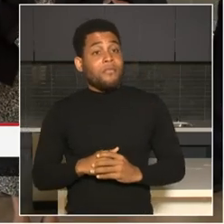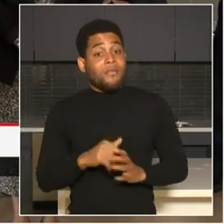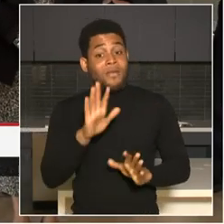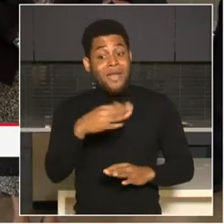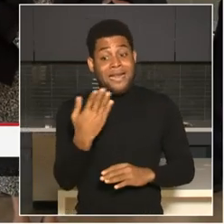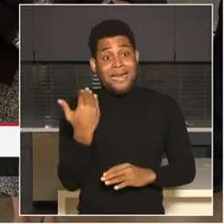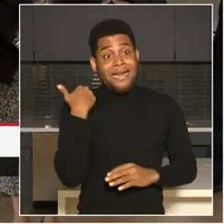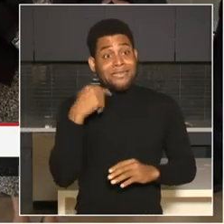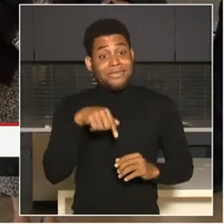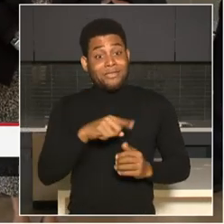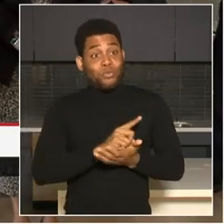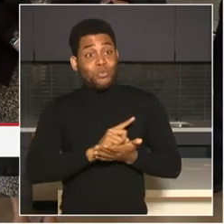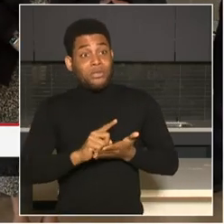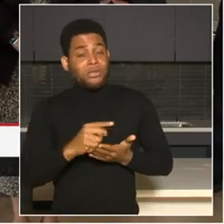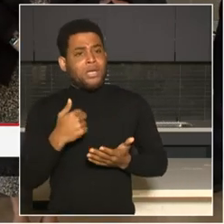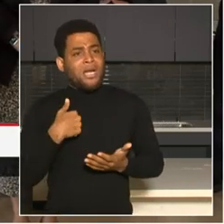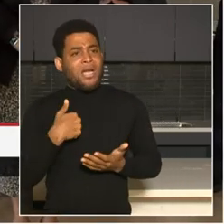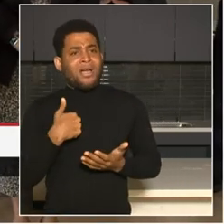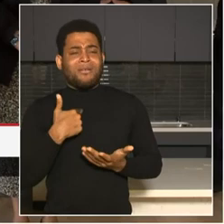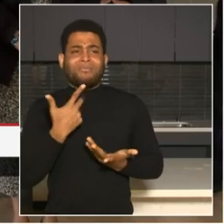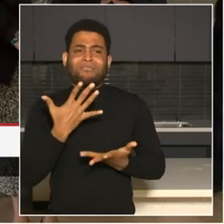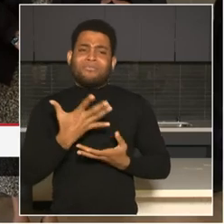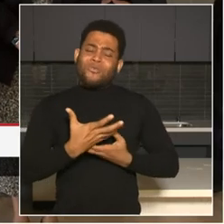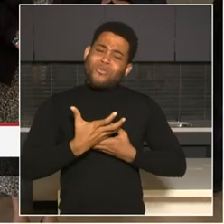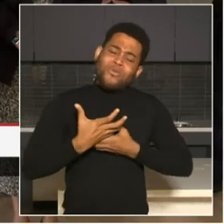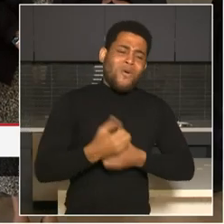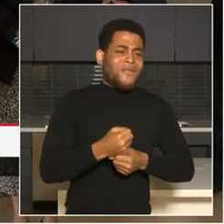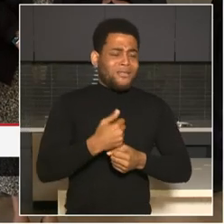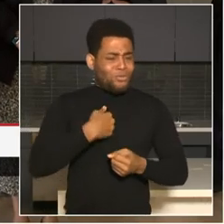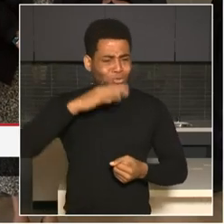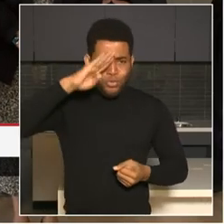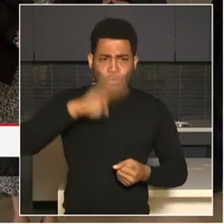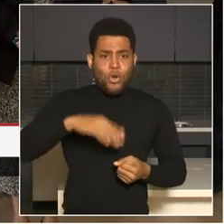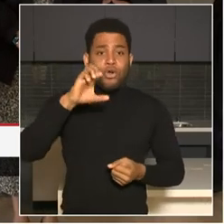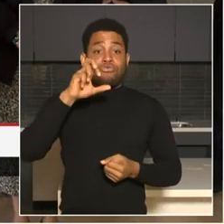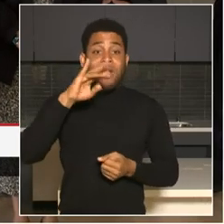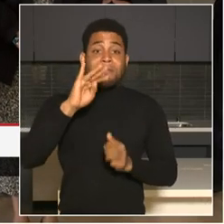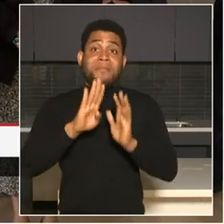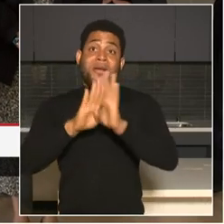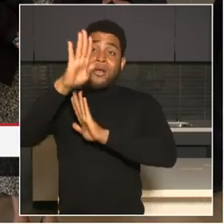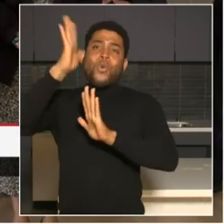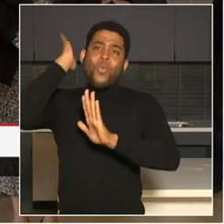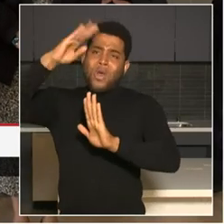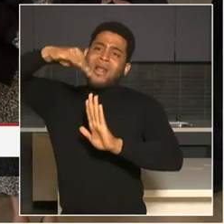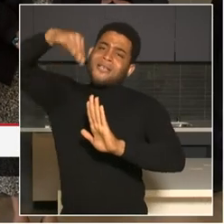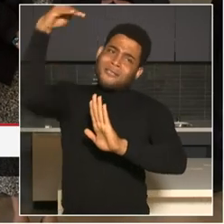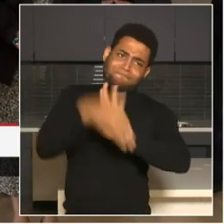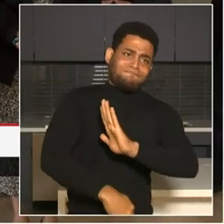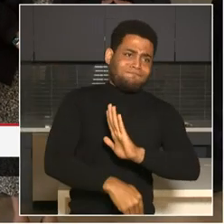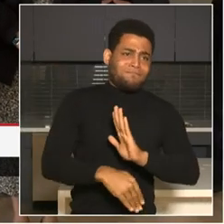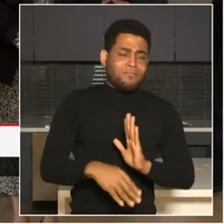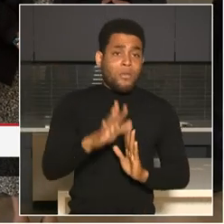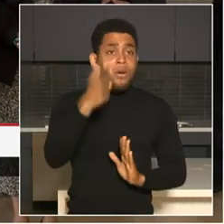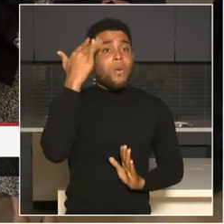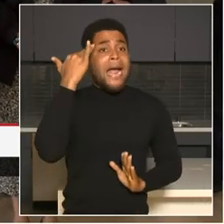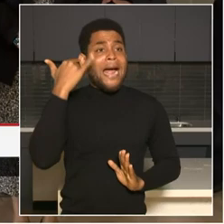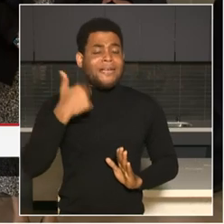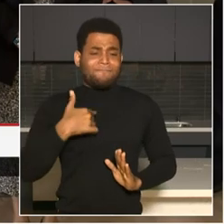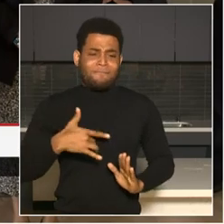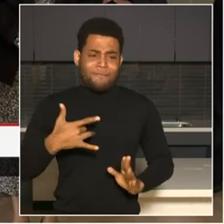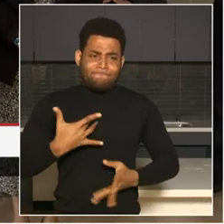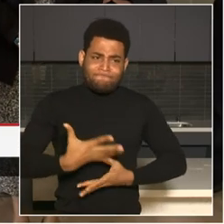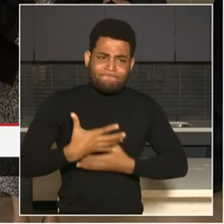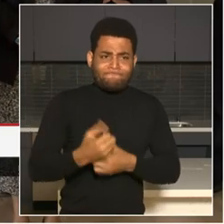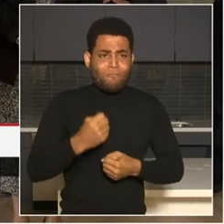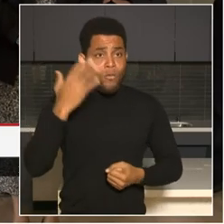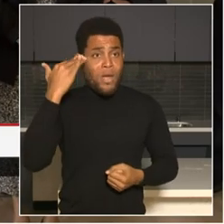crime trends down. And the reason that I'm confident is because I know that we're focused. We're focused on everything